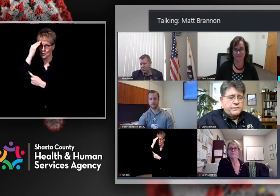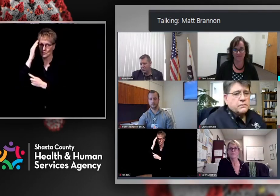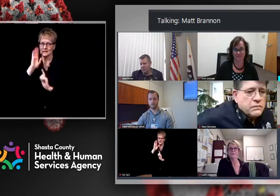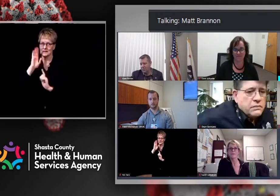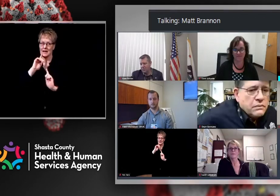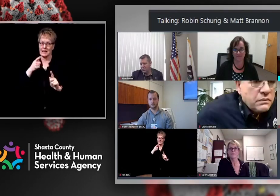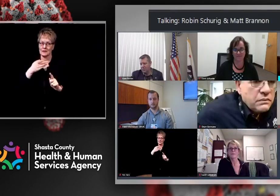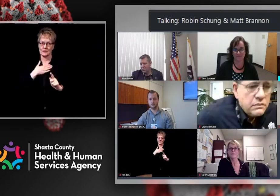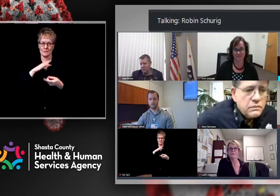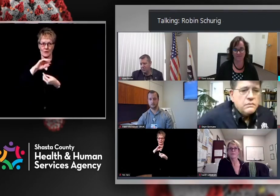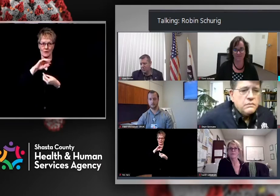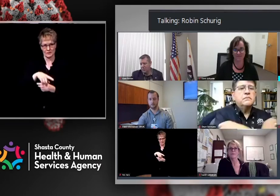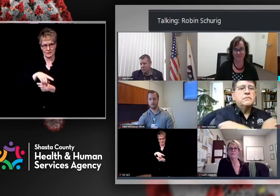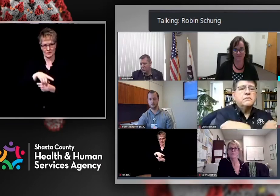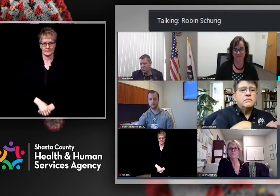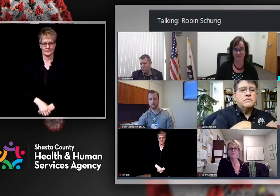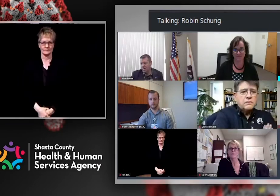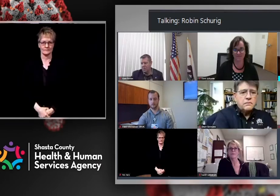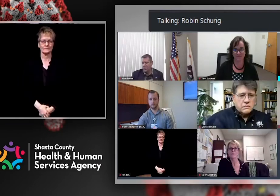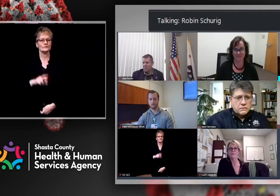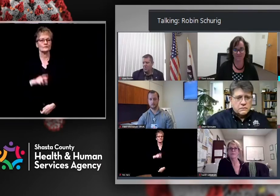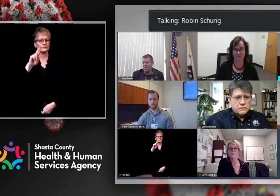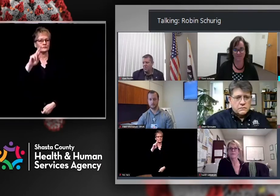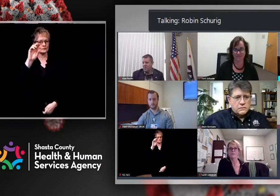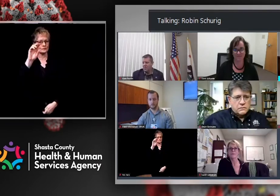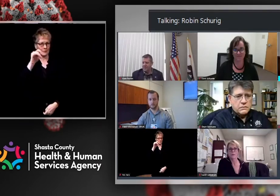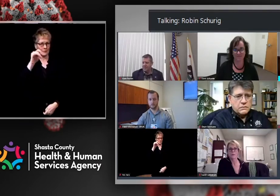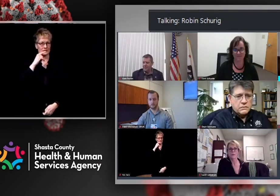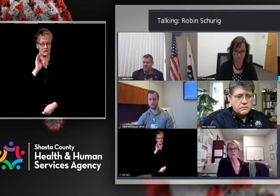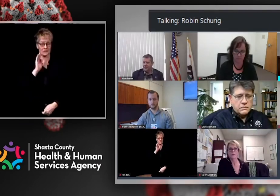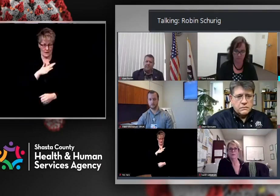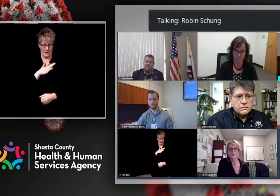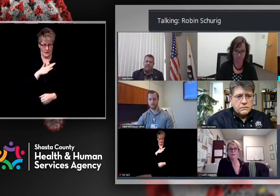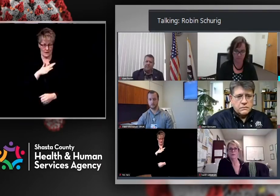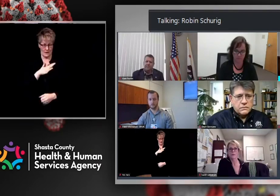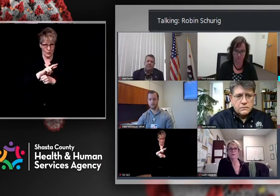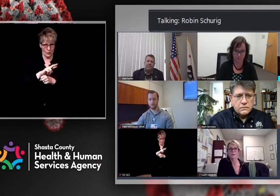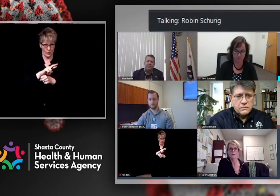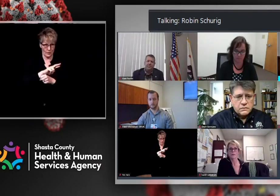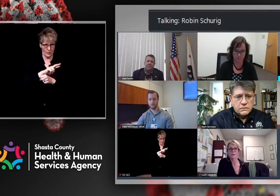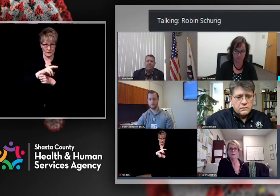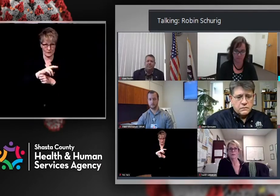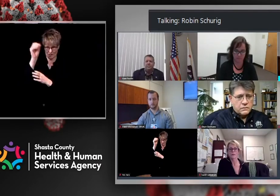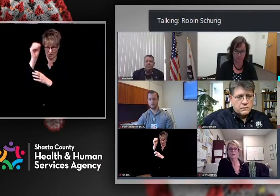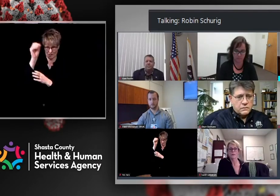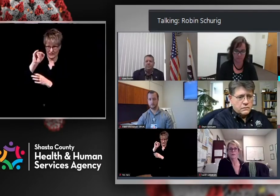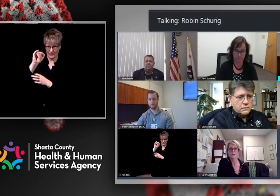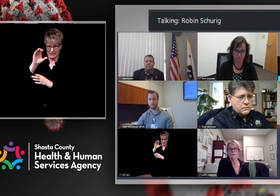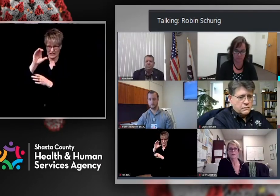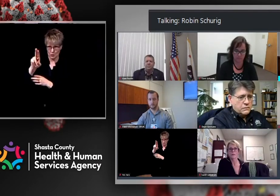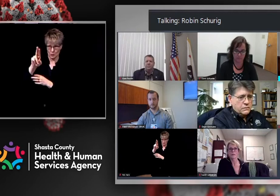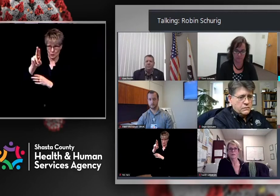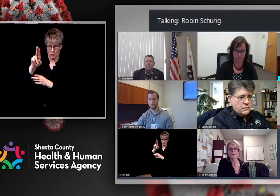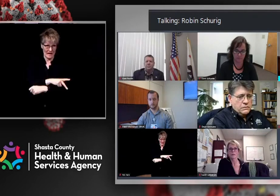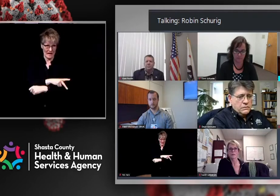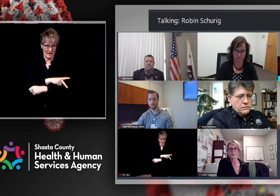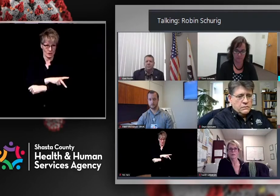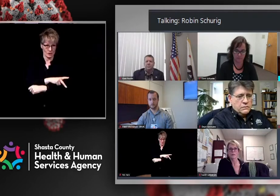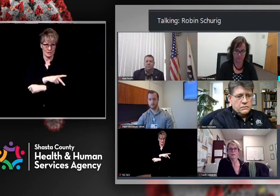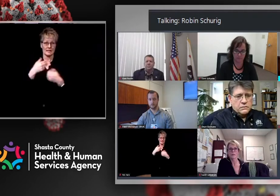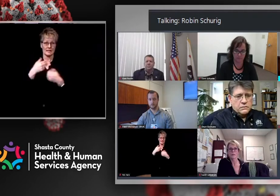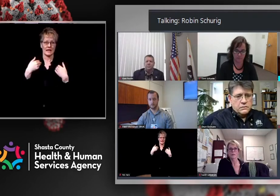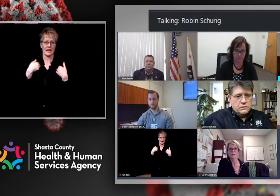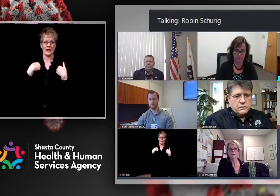Yeah, so as of yesterday, in our region, the percentage of ICU patients who are COVID patients is 22.4%.